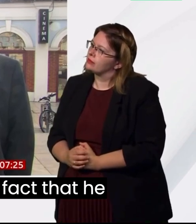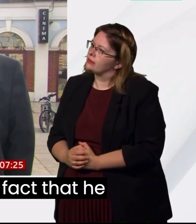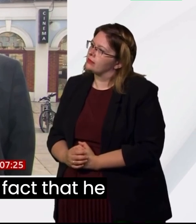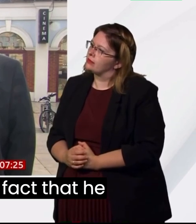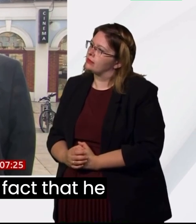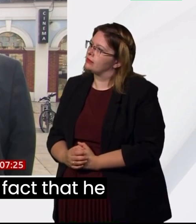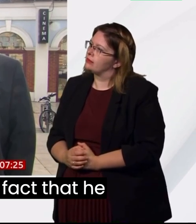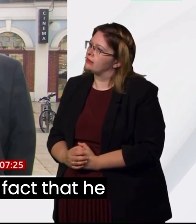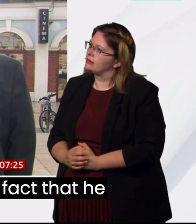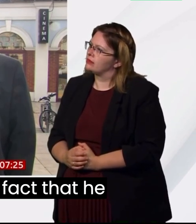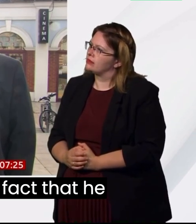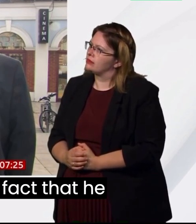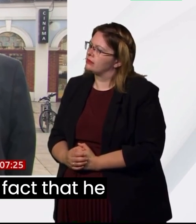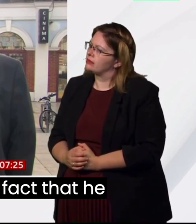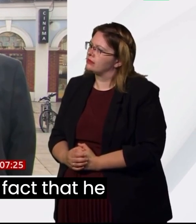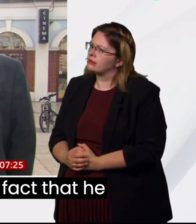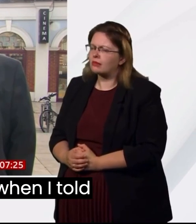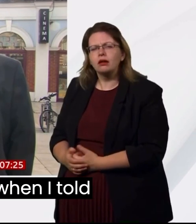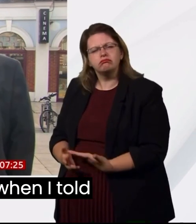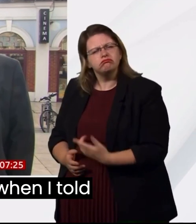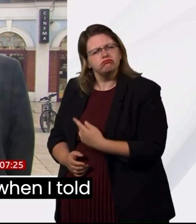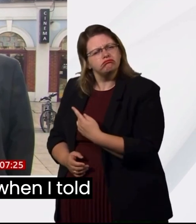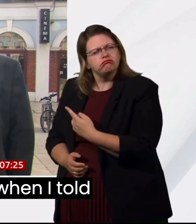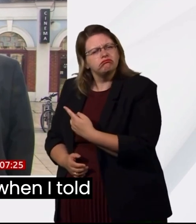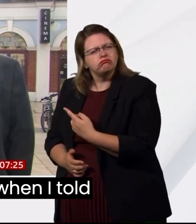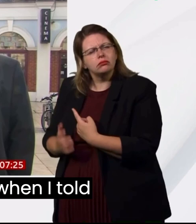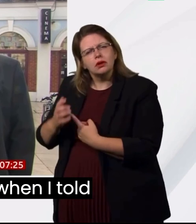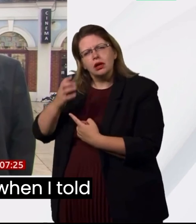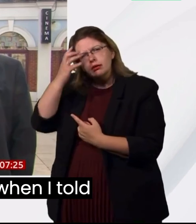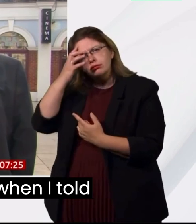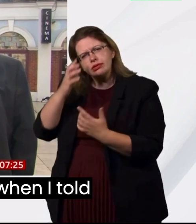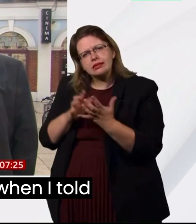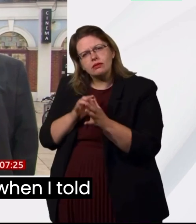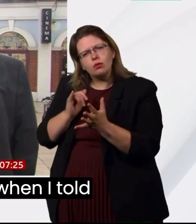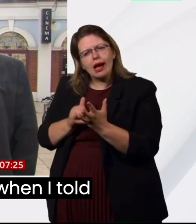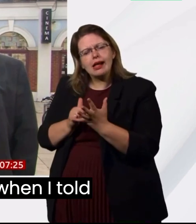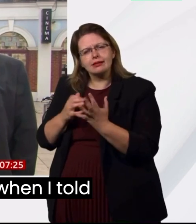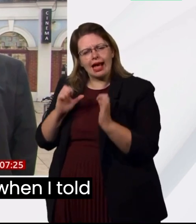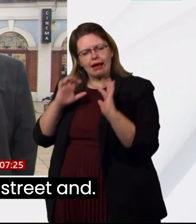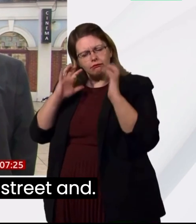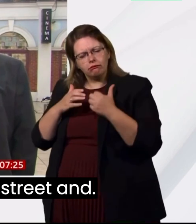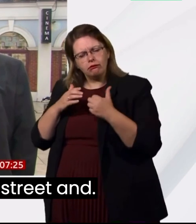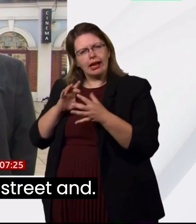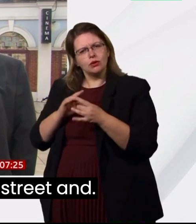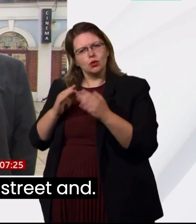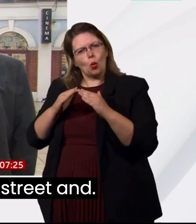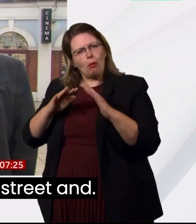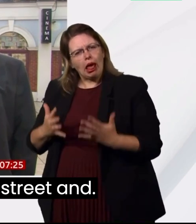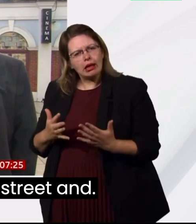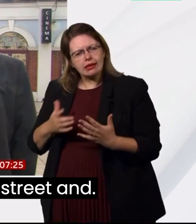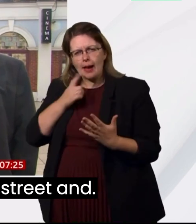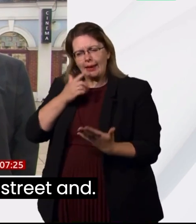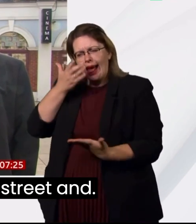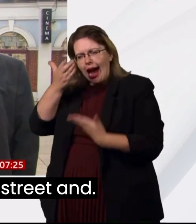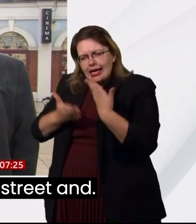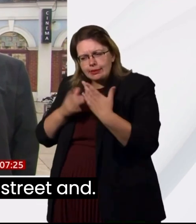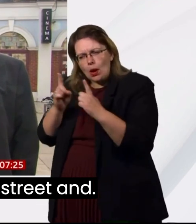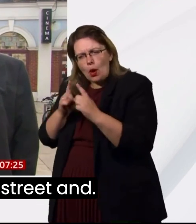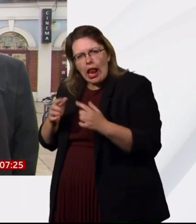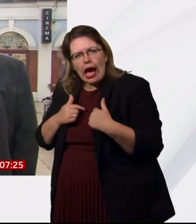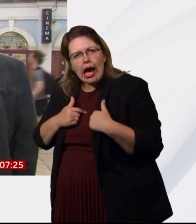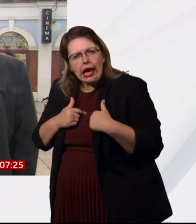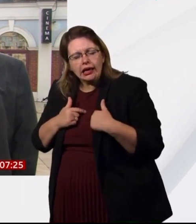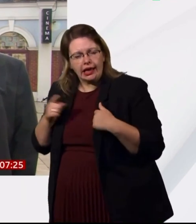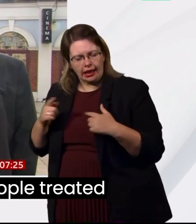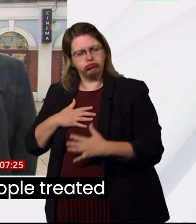Well, he's genuine for the fact that he was concerned when I told him about being on the street and